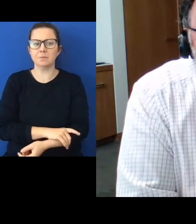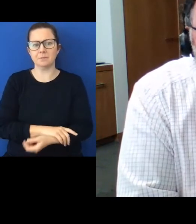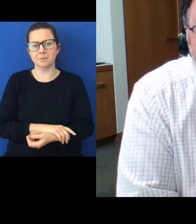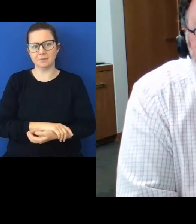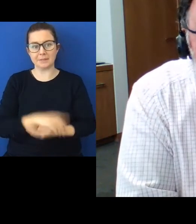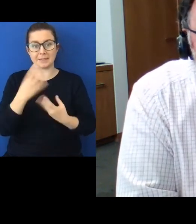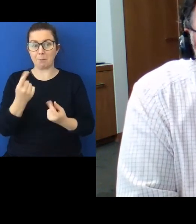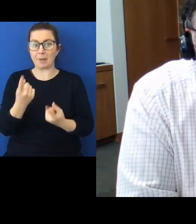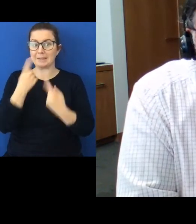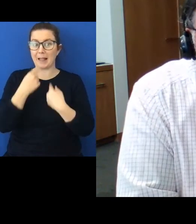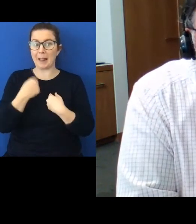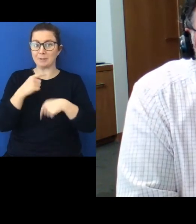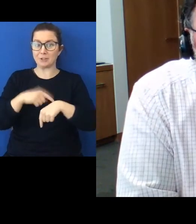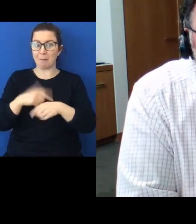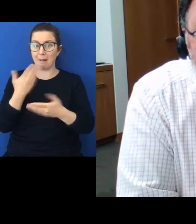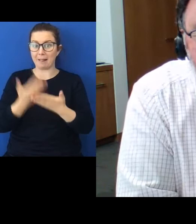Someone want to tell me that?